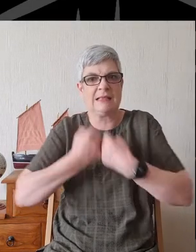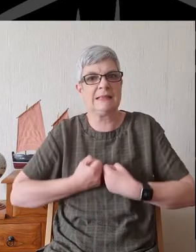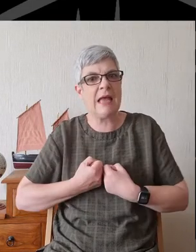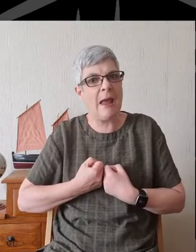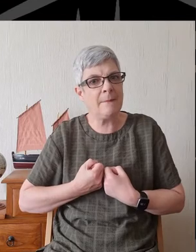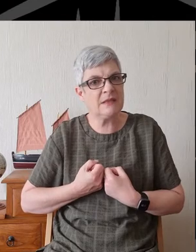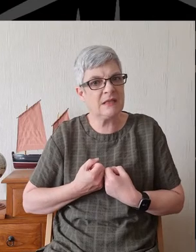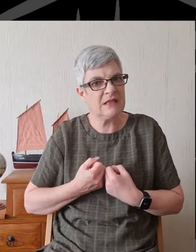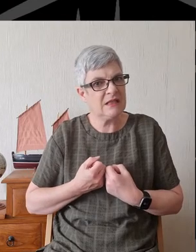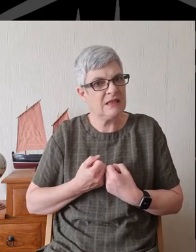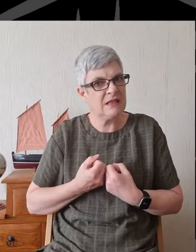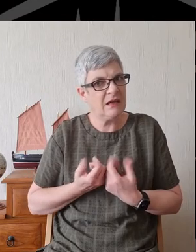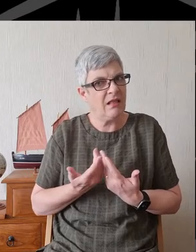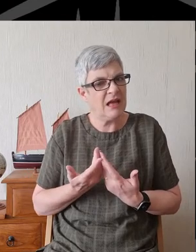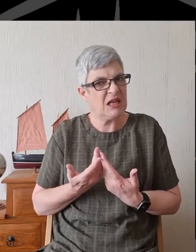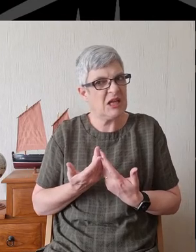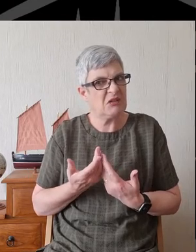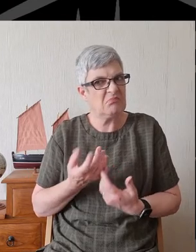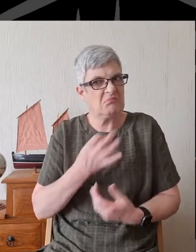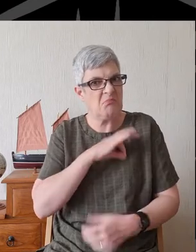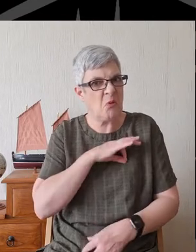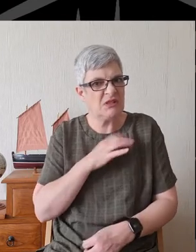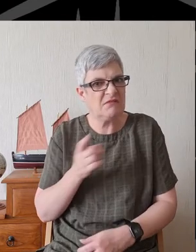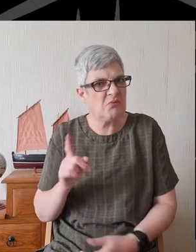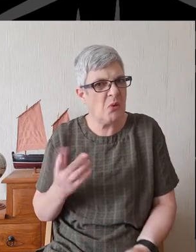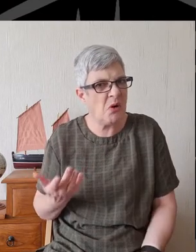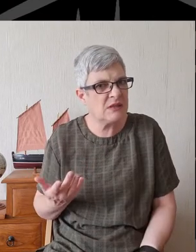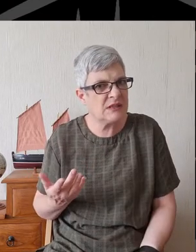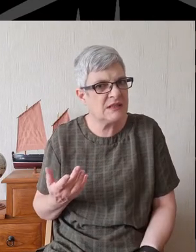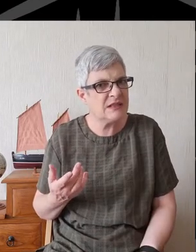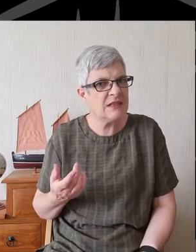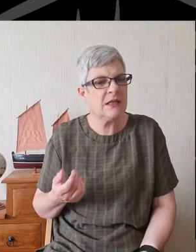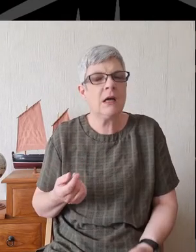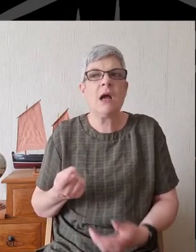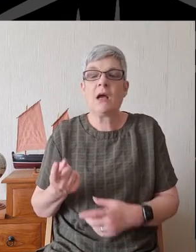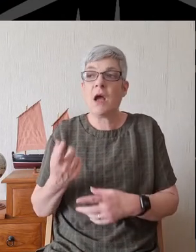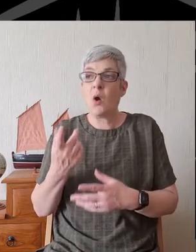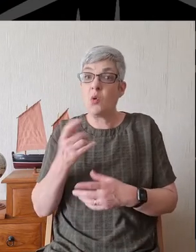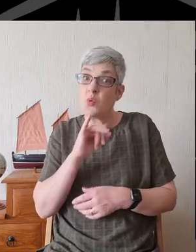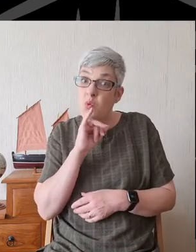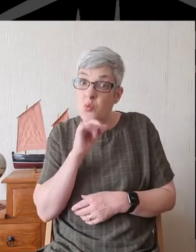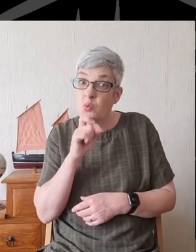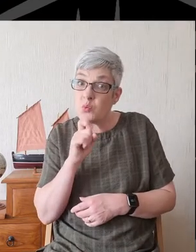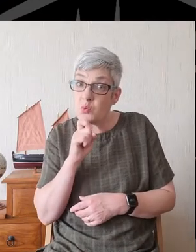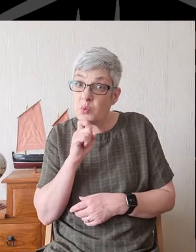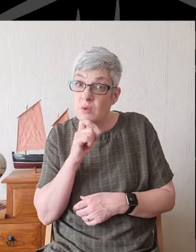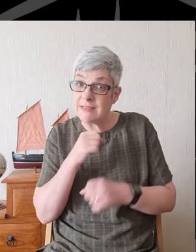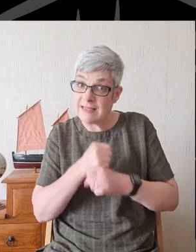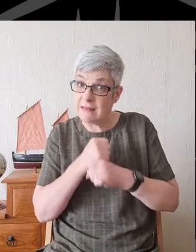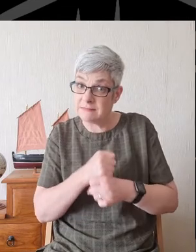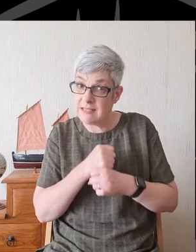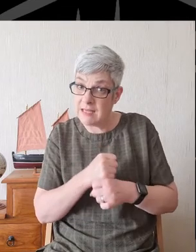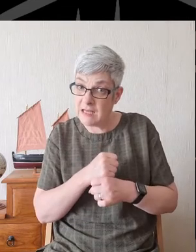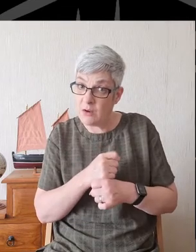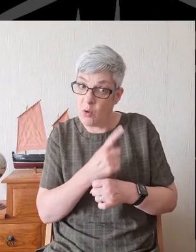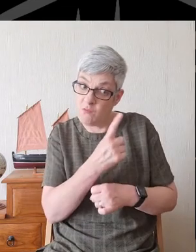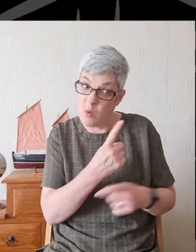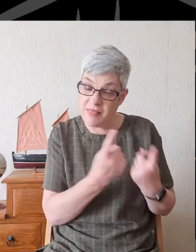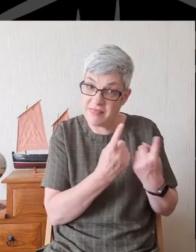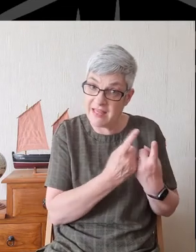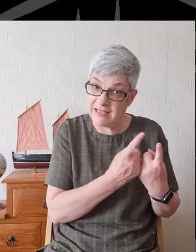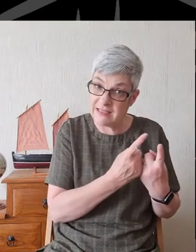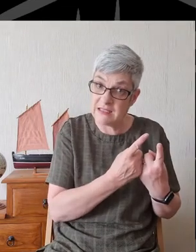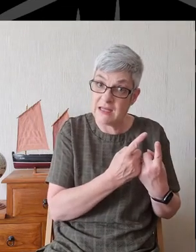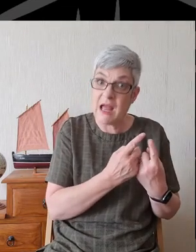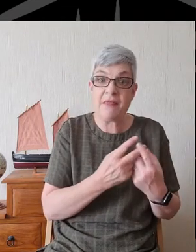Which of us has not been guilty of being one thing when nobody is looking, but different when